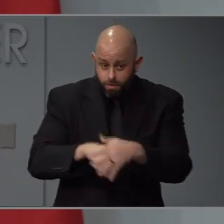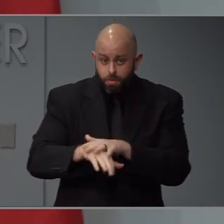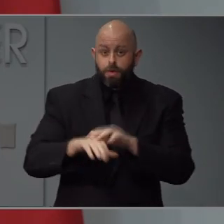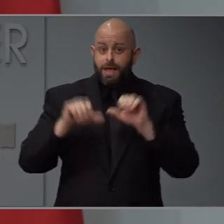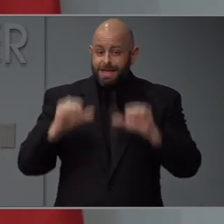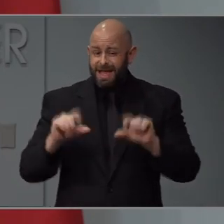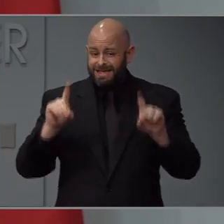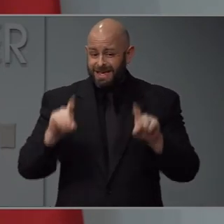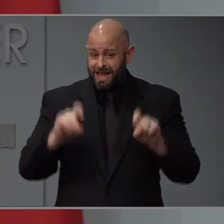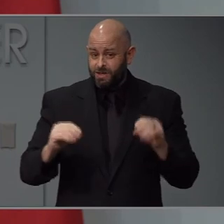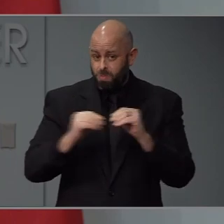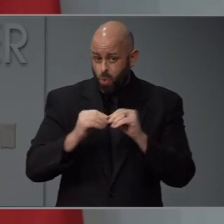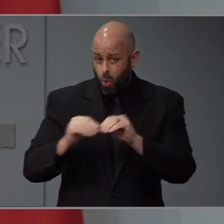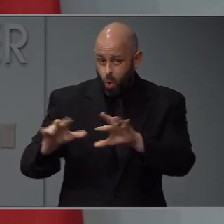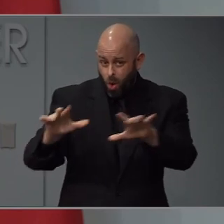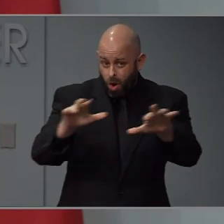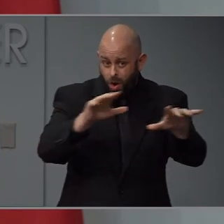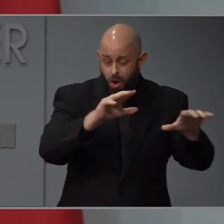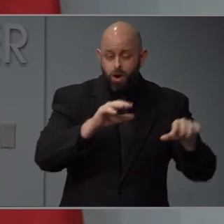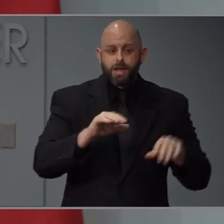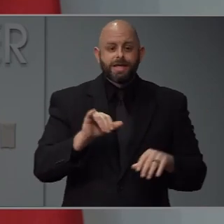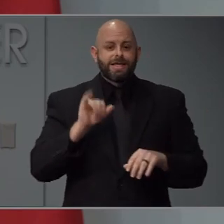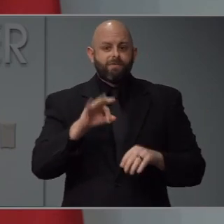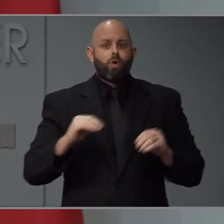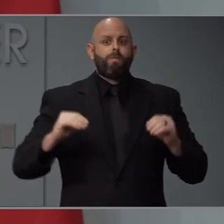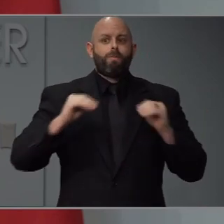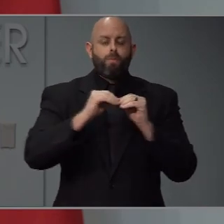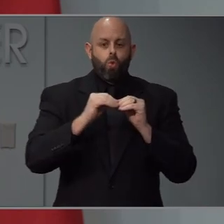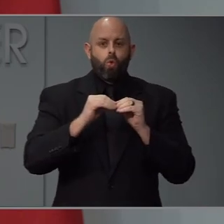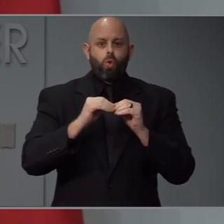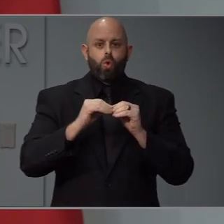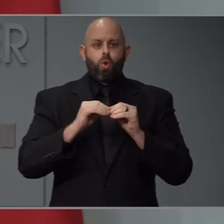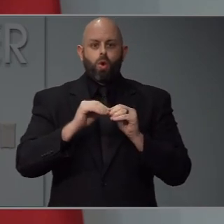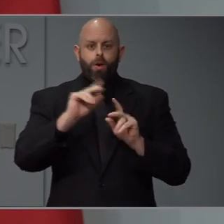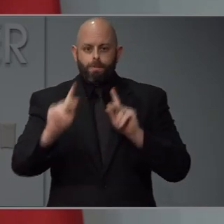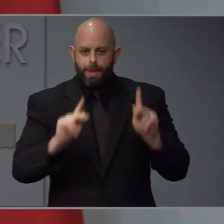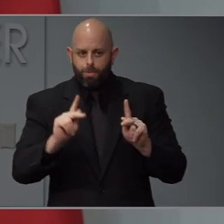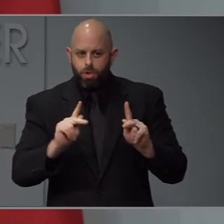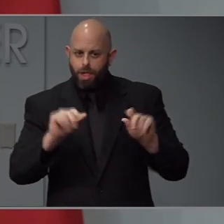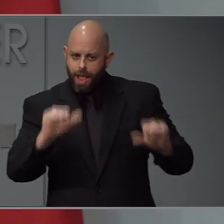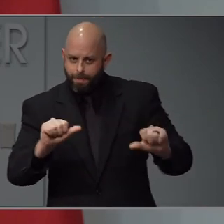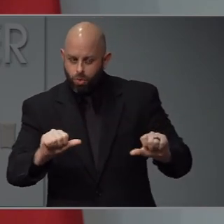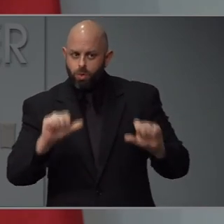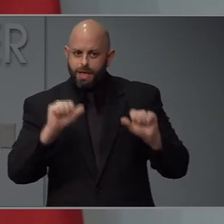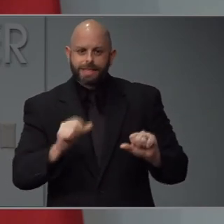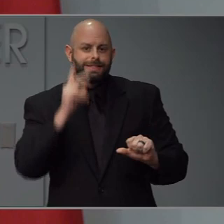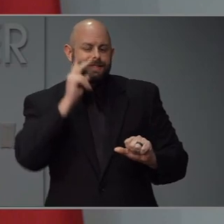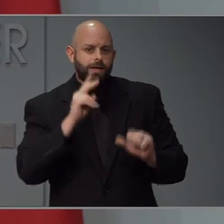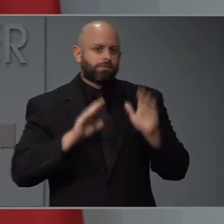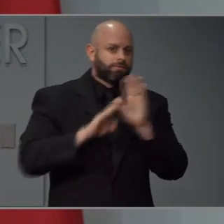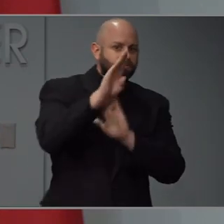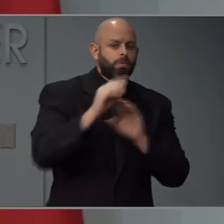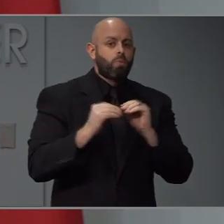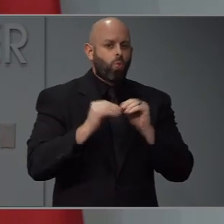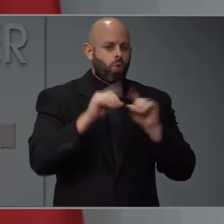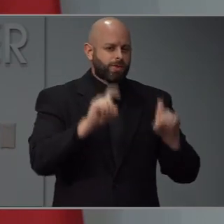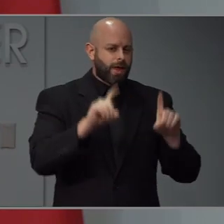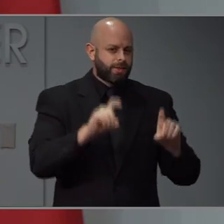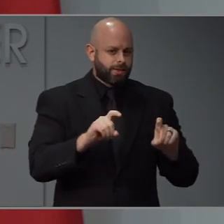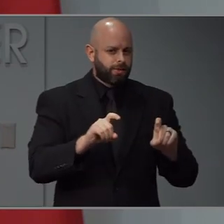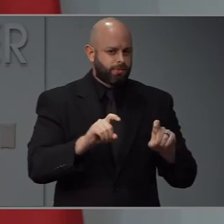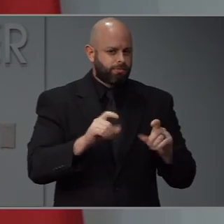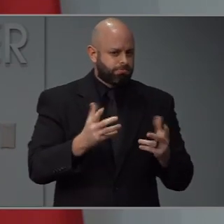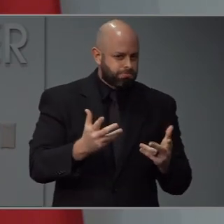If you might see some ramping up in in COVID-19 testing here in the near future. So the question Jason.